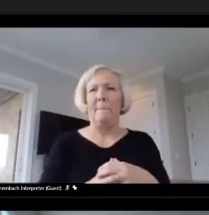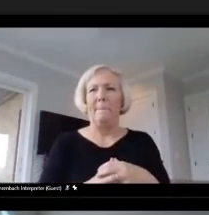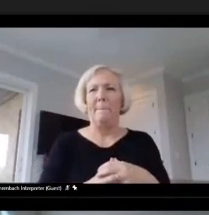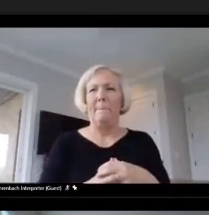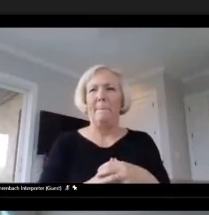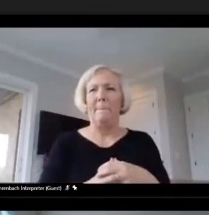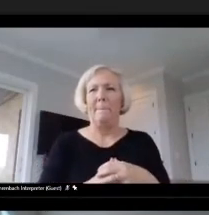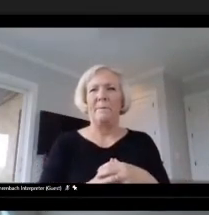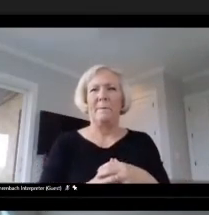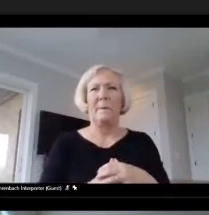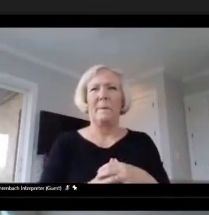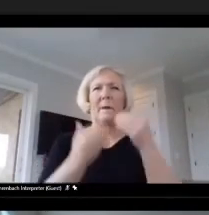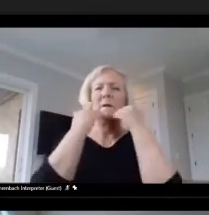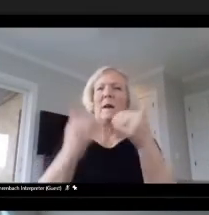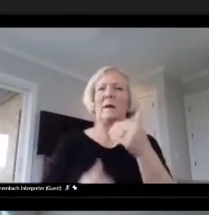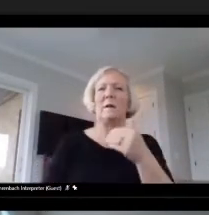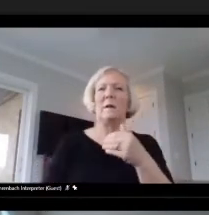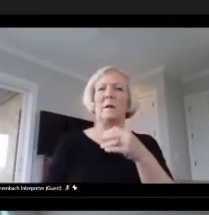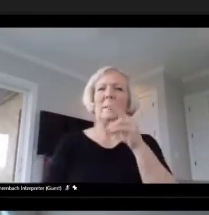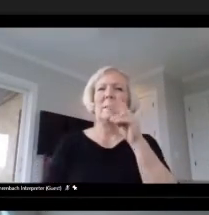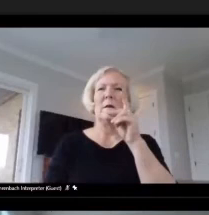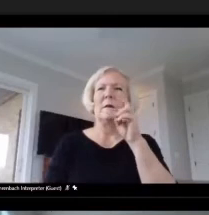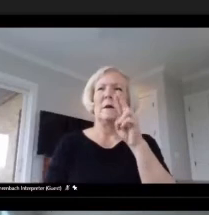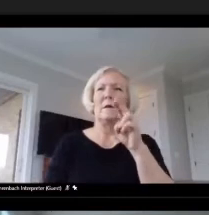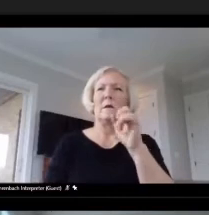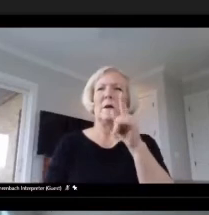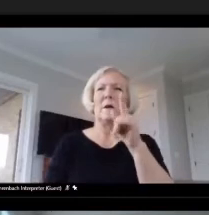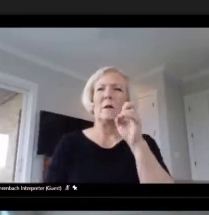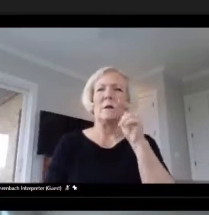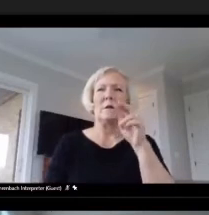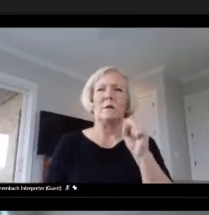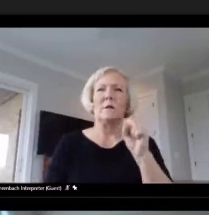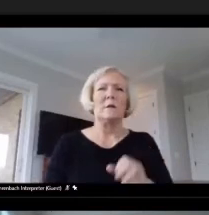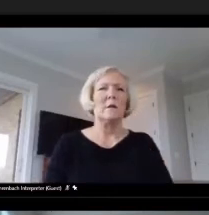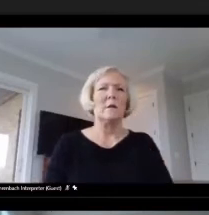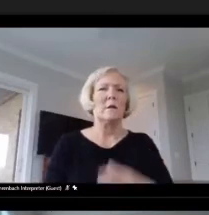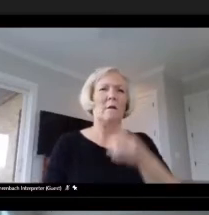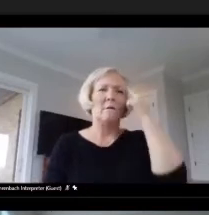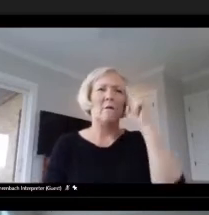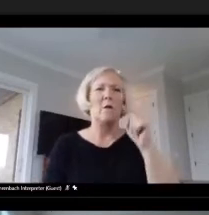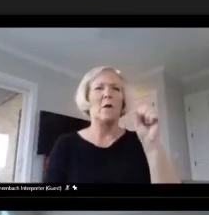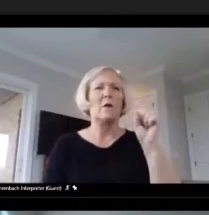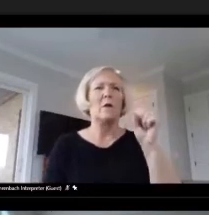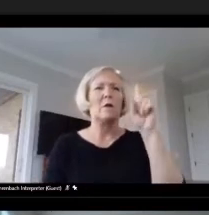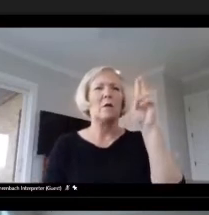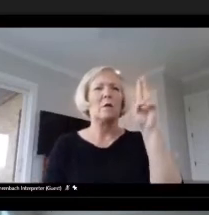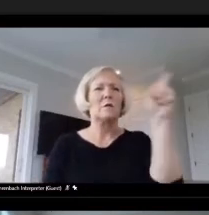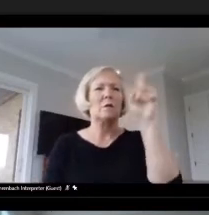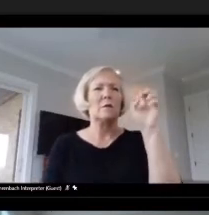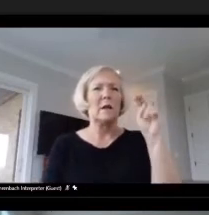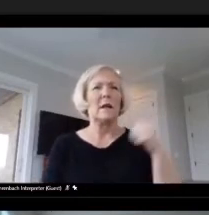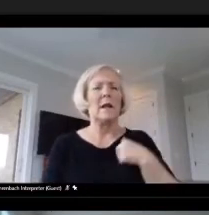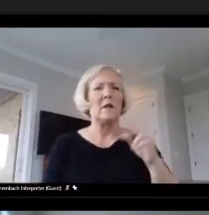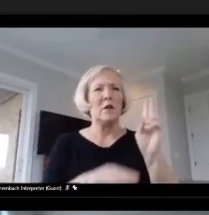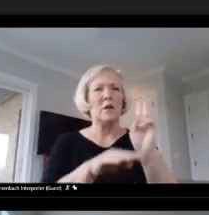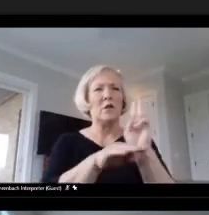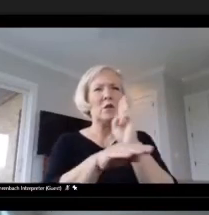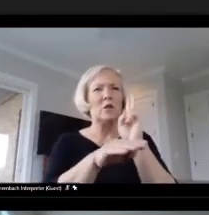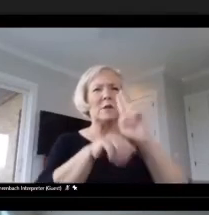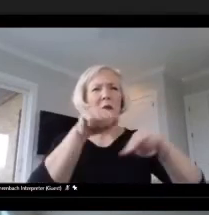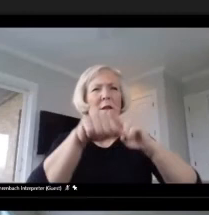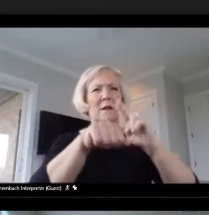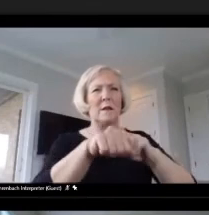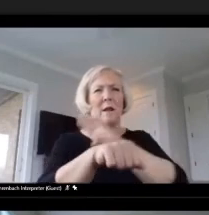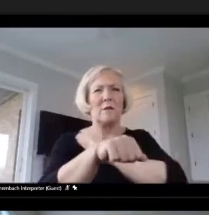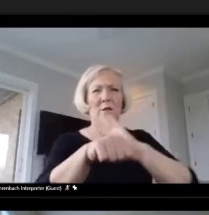Thank you, Dr. Collins. For Suzanne, how do you use National Board resources in professional